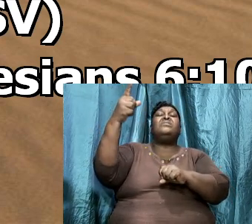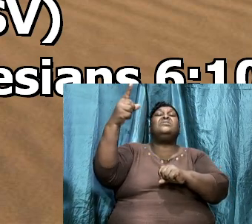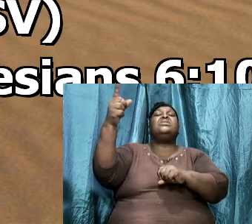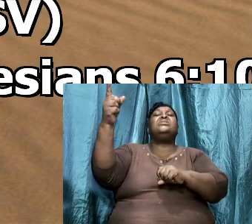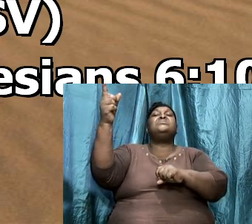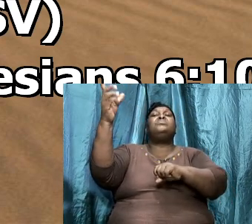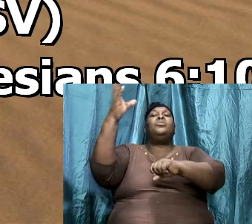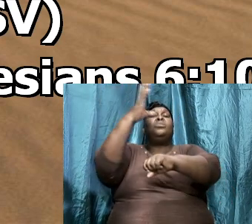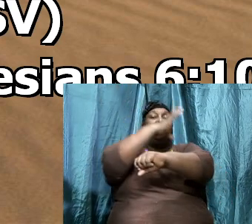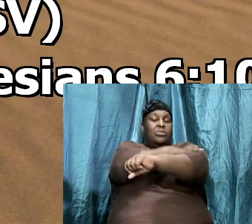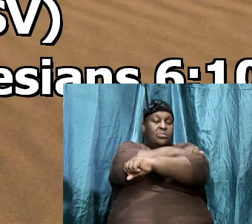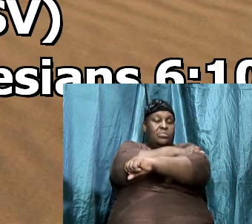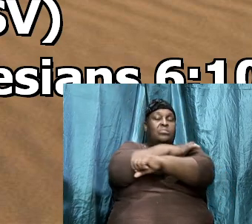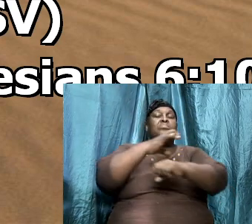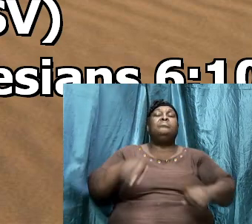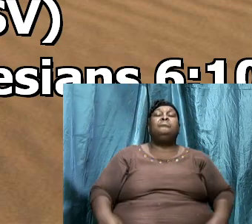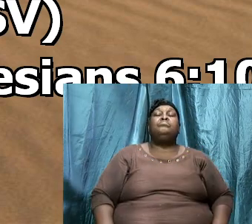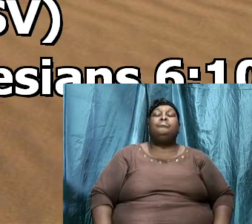of his power.